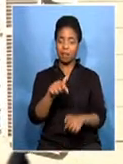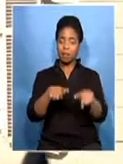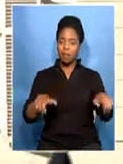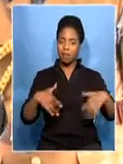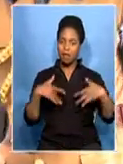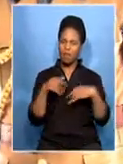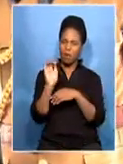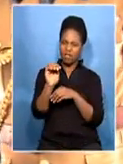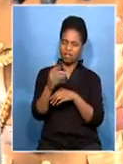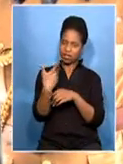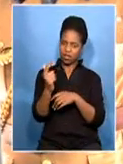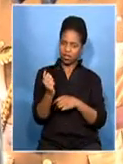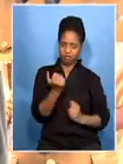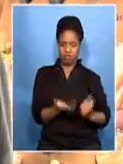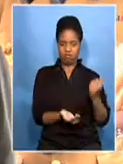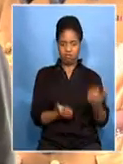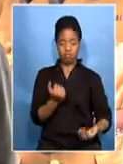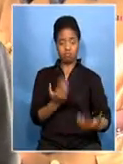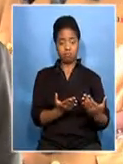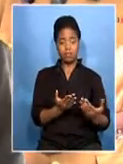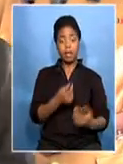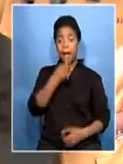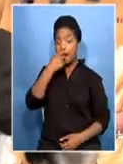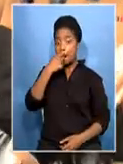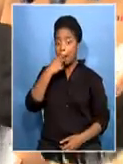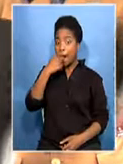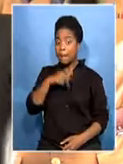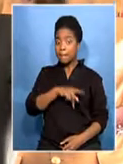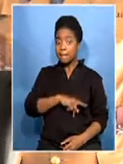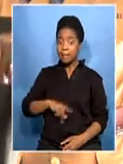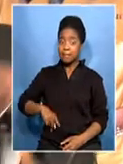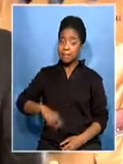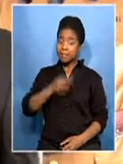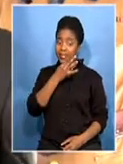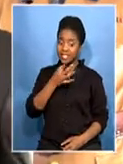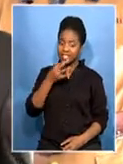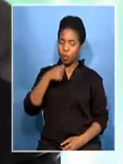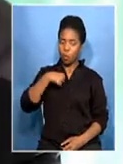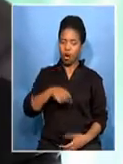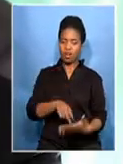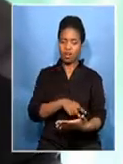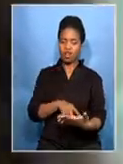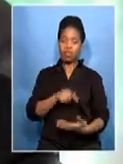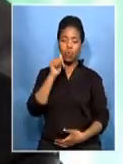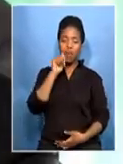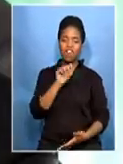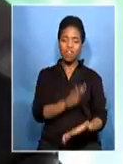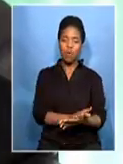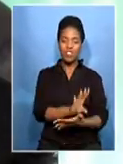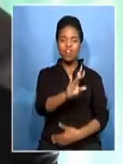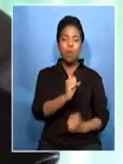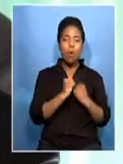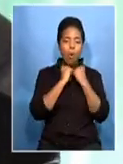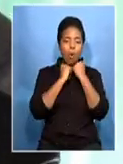Robert Mugabe has already asked the same court to push back the elections by two weeks, to August the 14th, but Changarai says it's